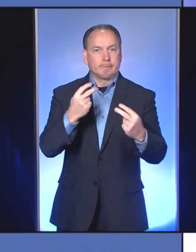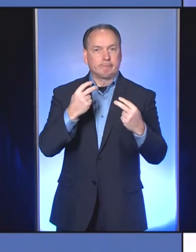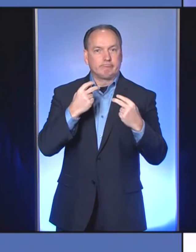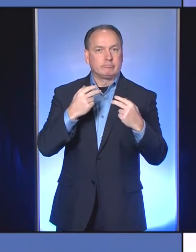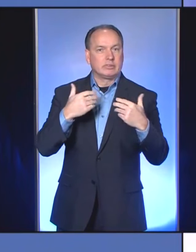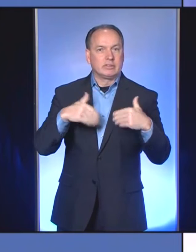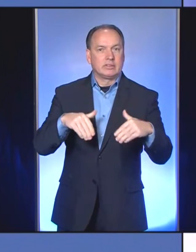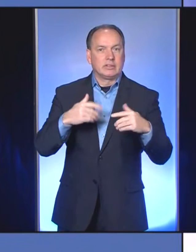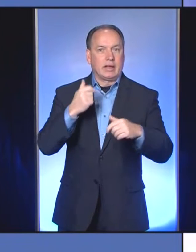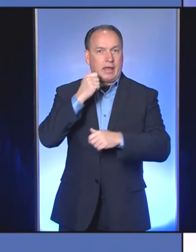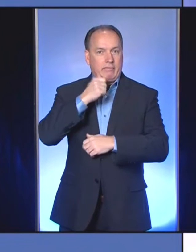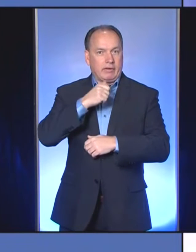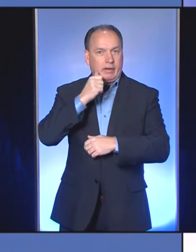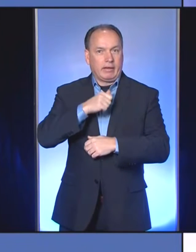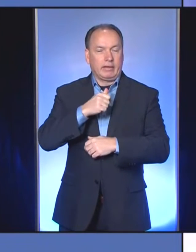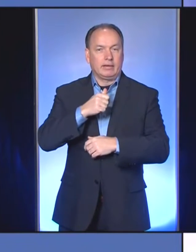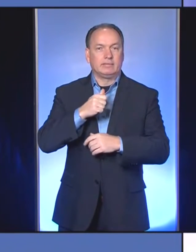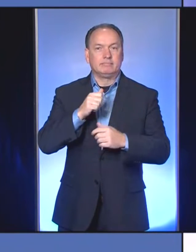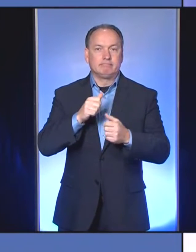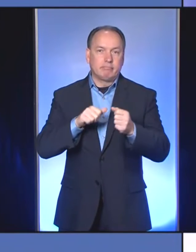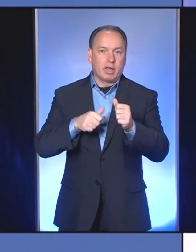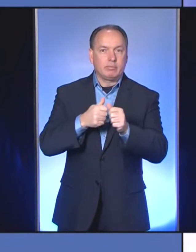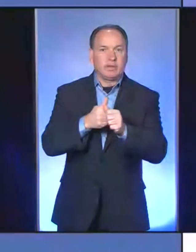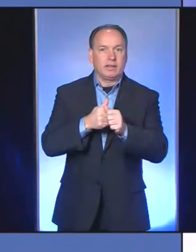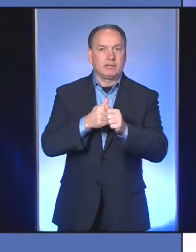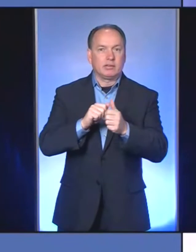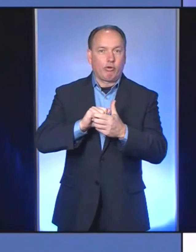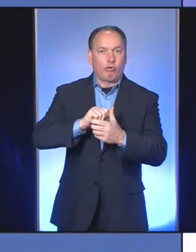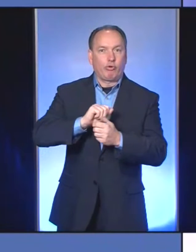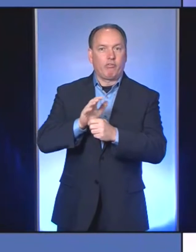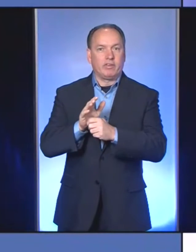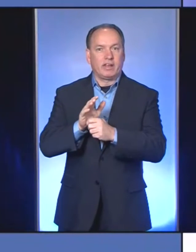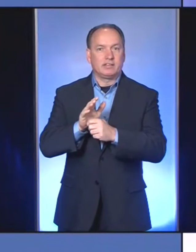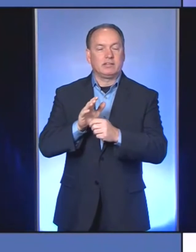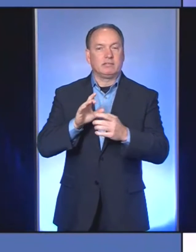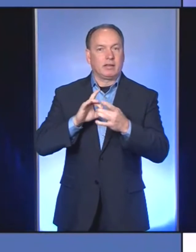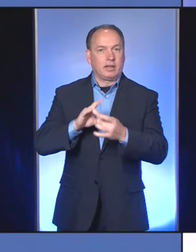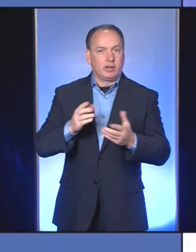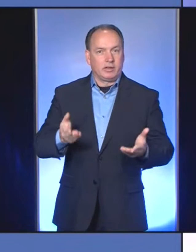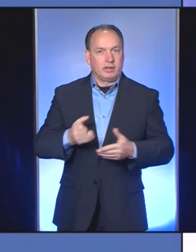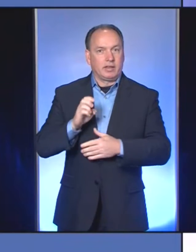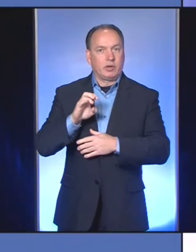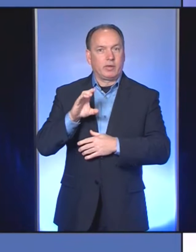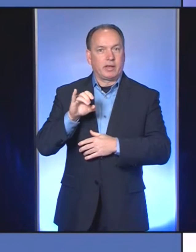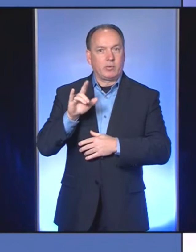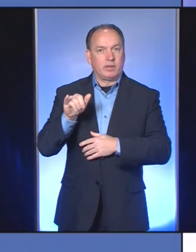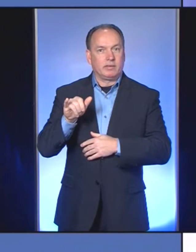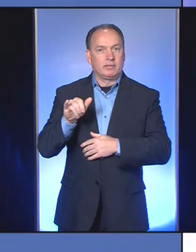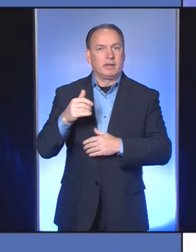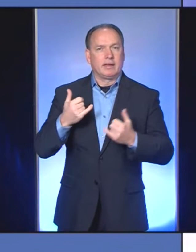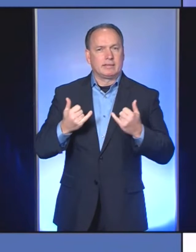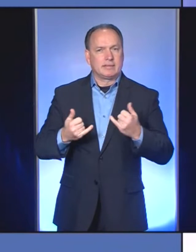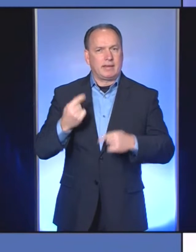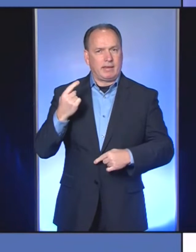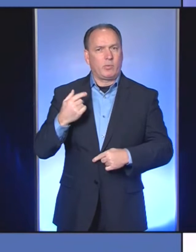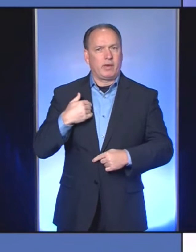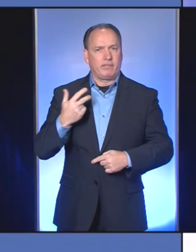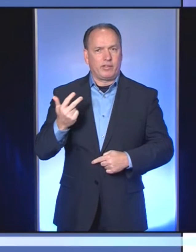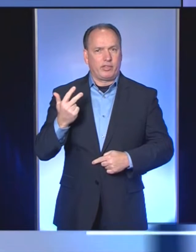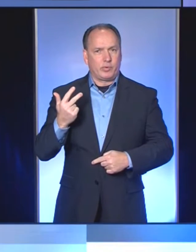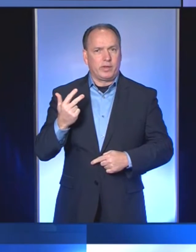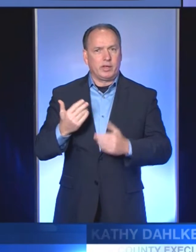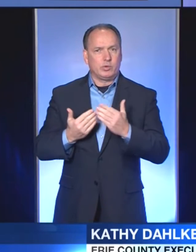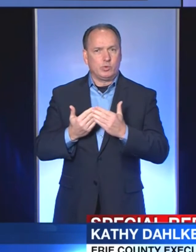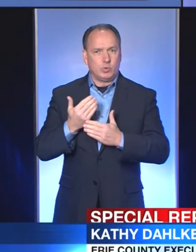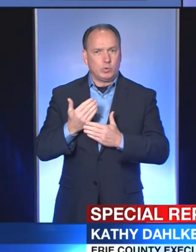County. We have three new confirmed positive cases to report in Erie County, which brings us to a